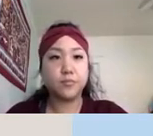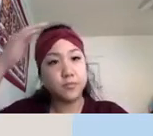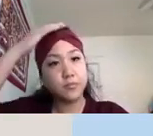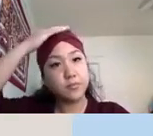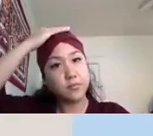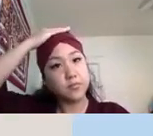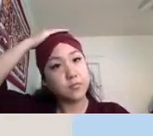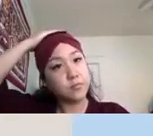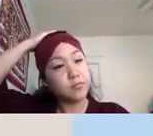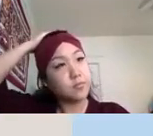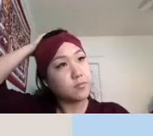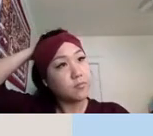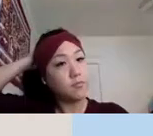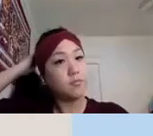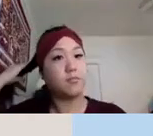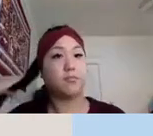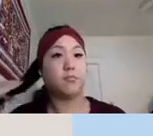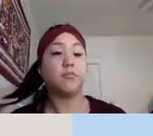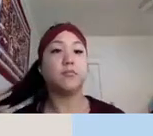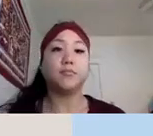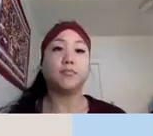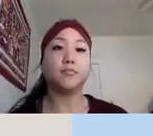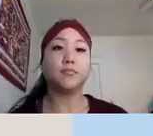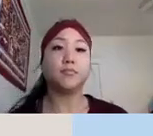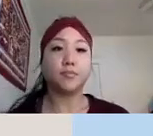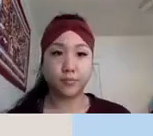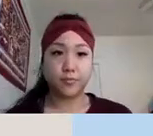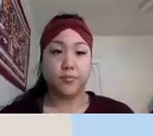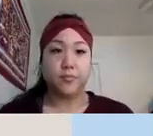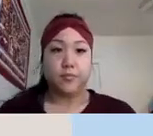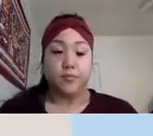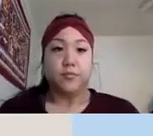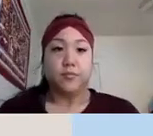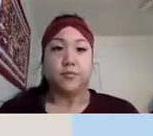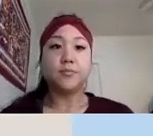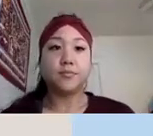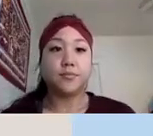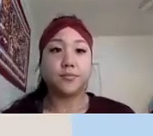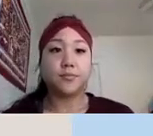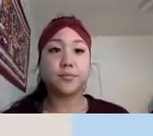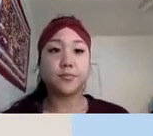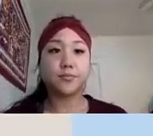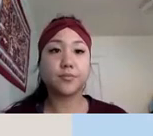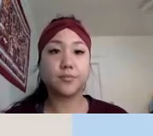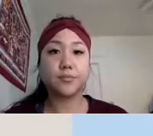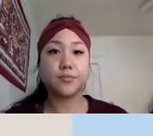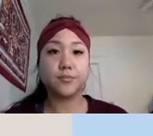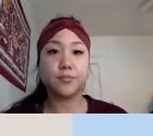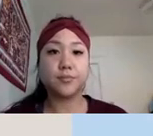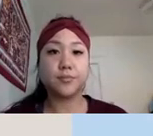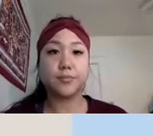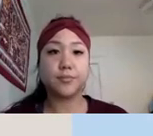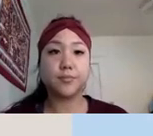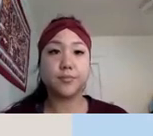service system was designed to be responsive to the needs of the communities we serve and the way that we accomplish this is through